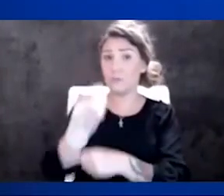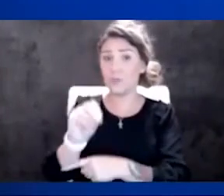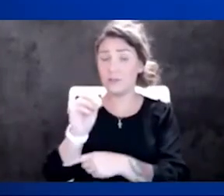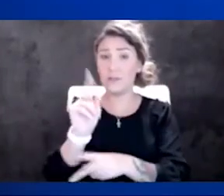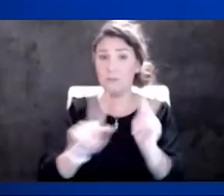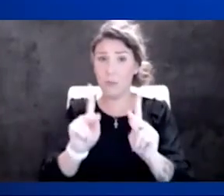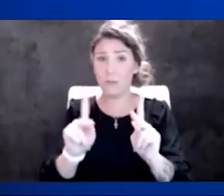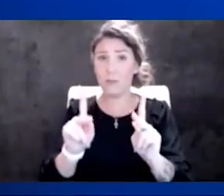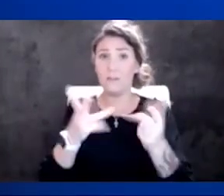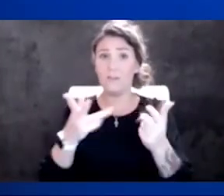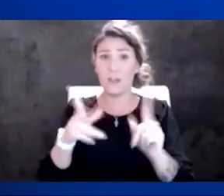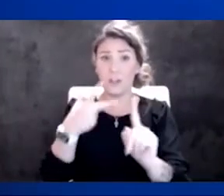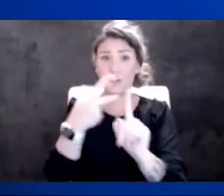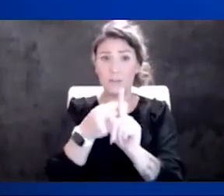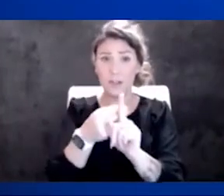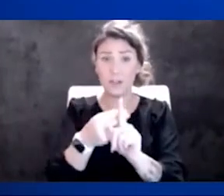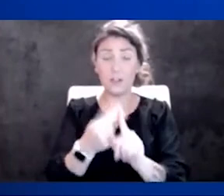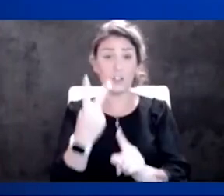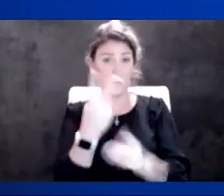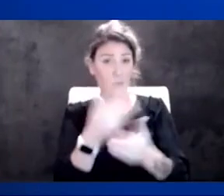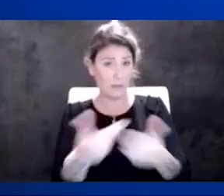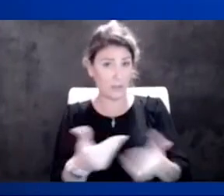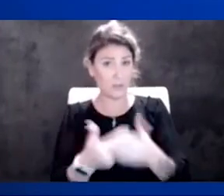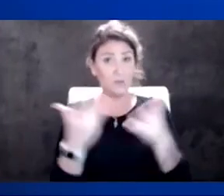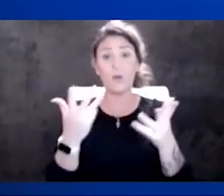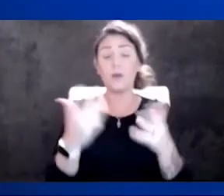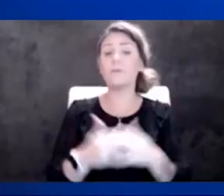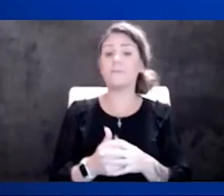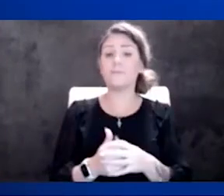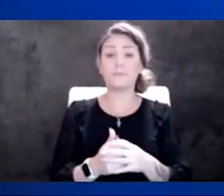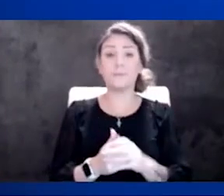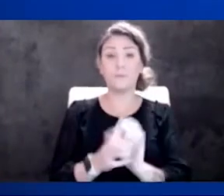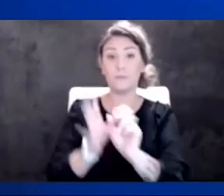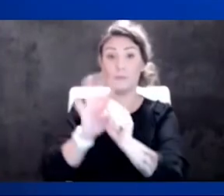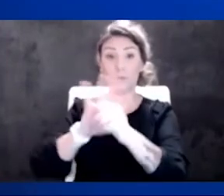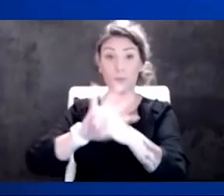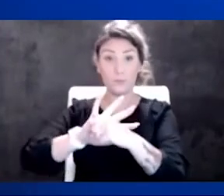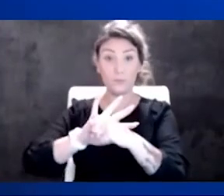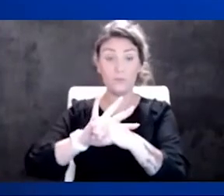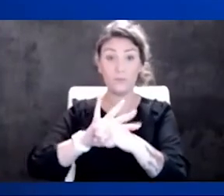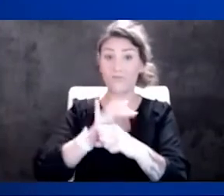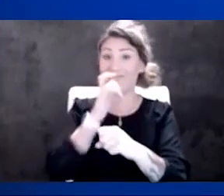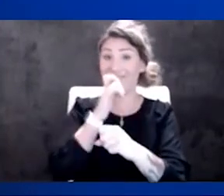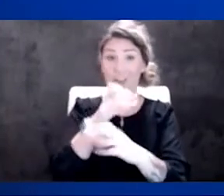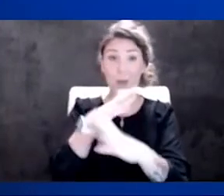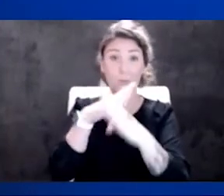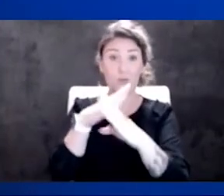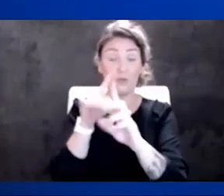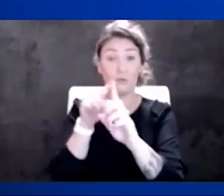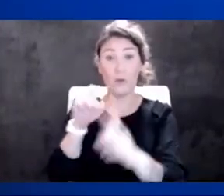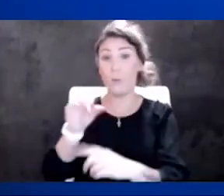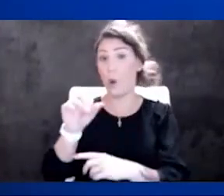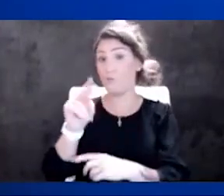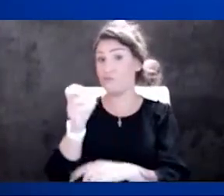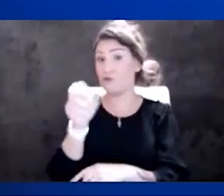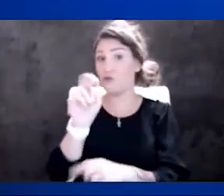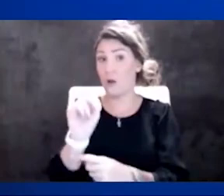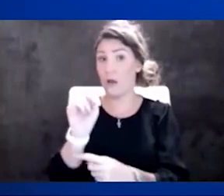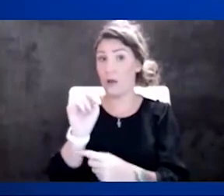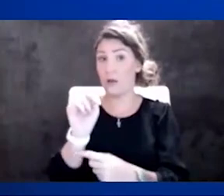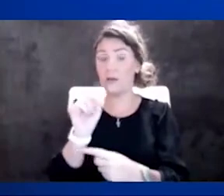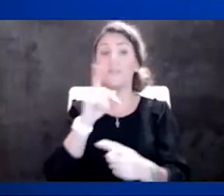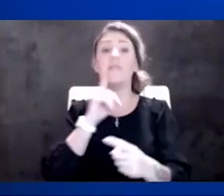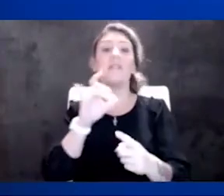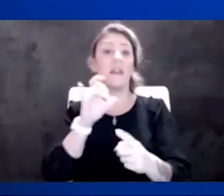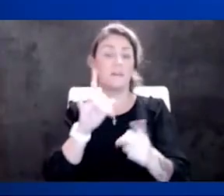So two things. First, having COVID before did not protect you against the Omicron variant. That part seems to be an emerging story. Second